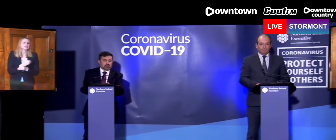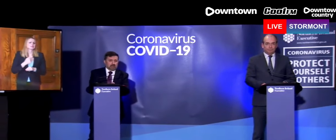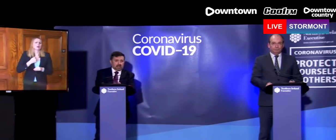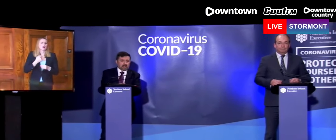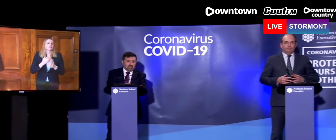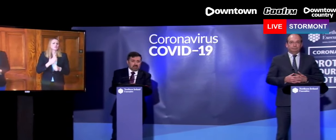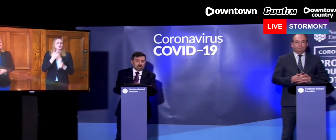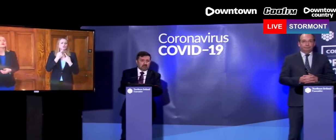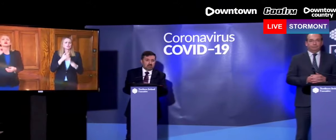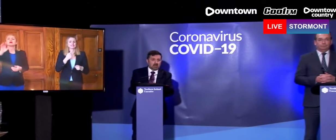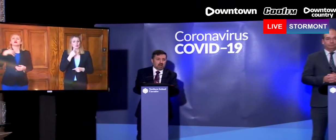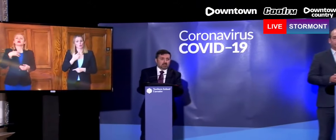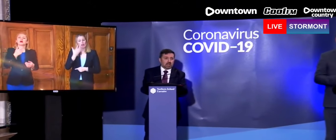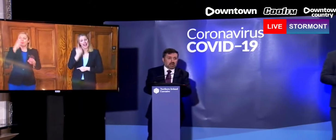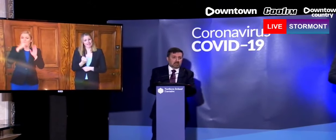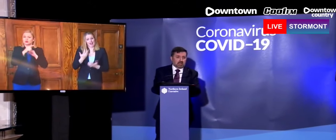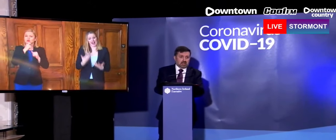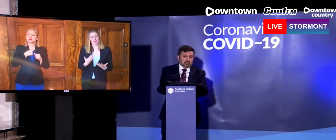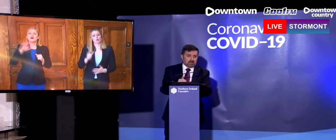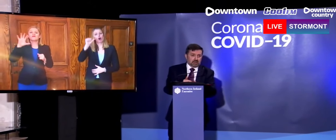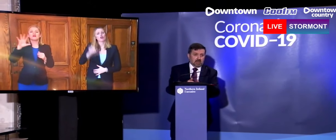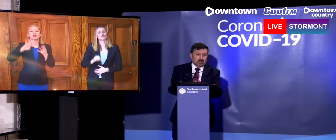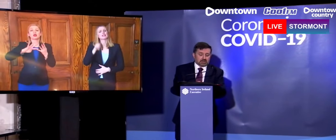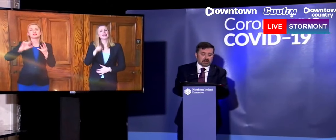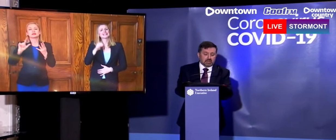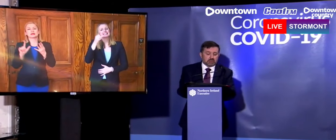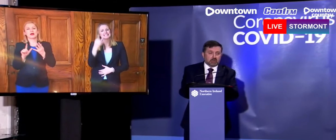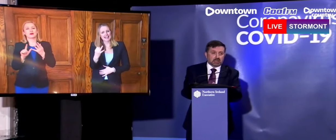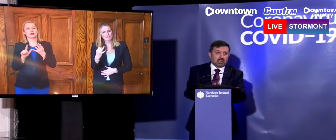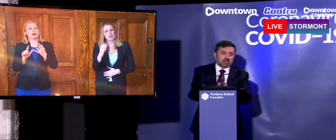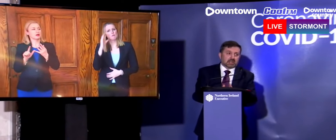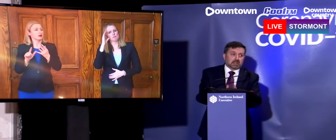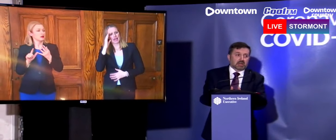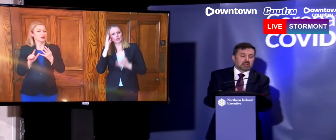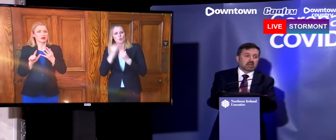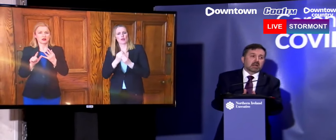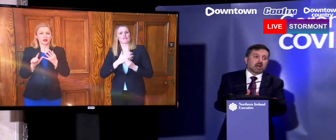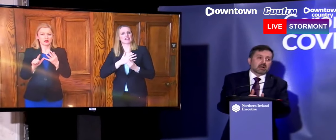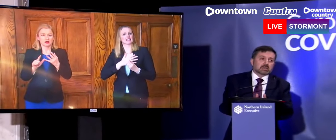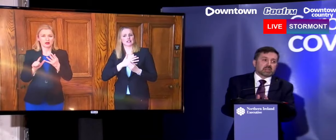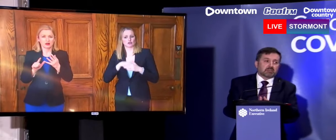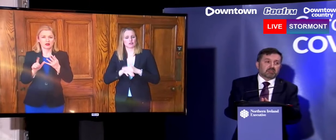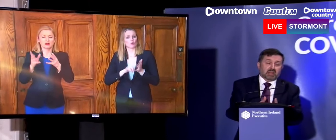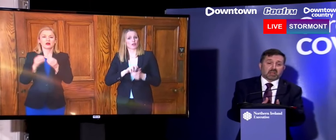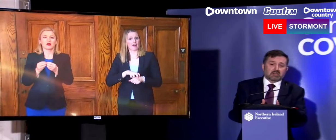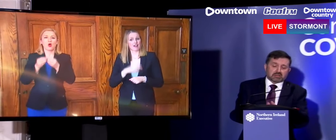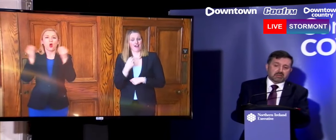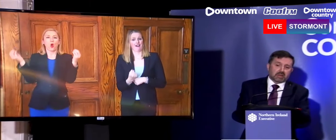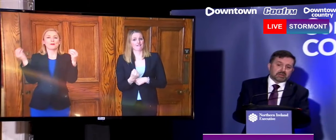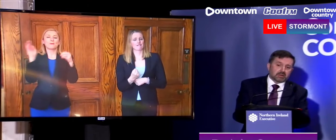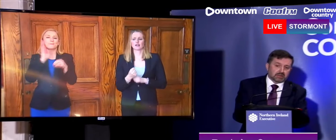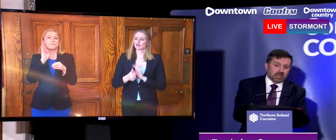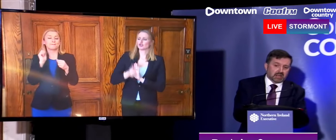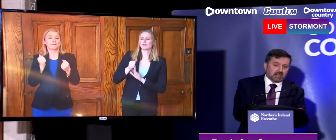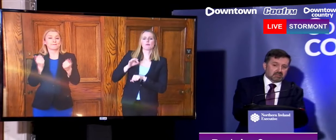minute in time 197 mechanical ventilators in Northern Ireland. So that's where we are at at the minute. As the Chief Medical Officer